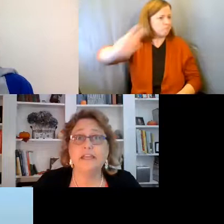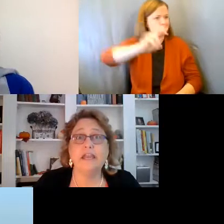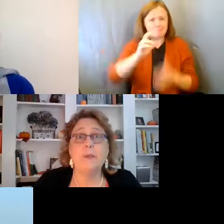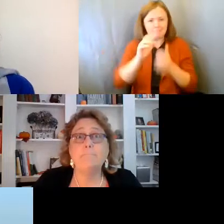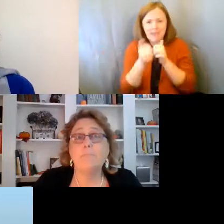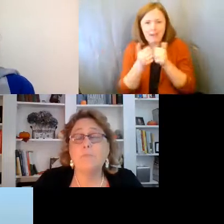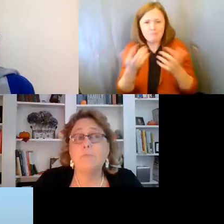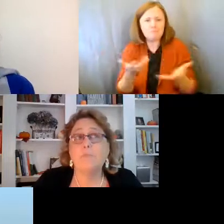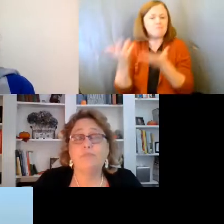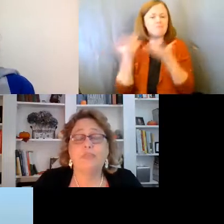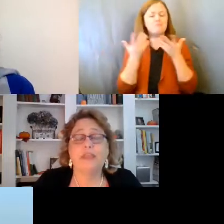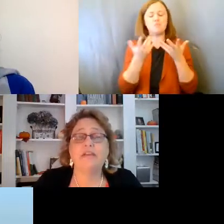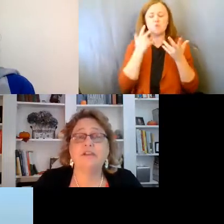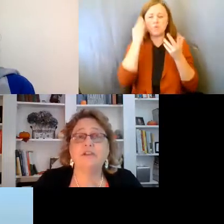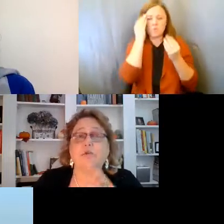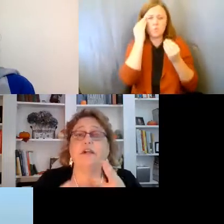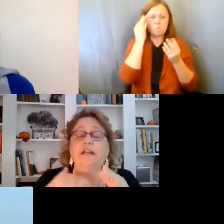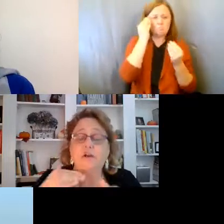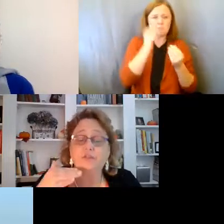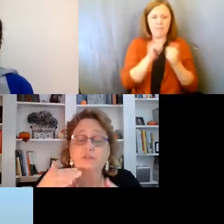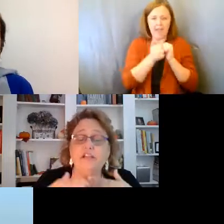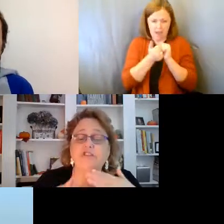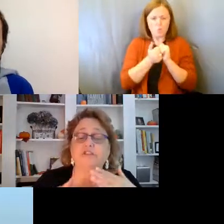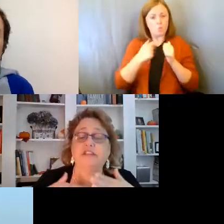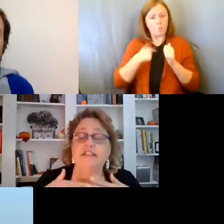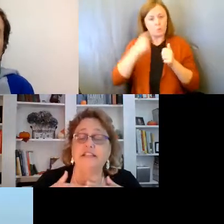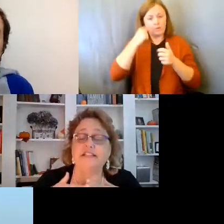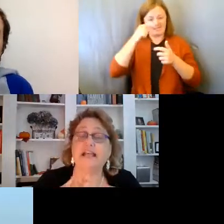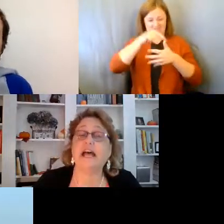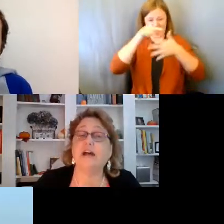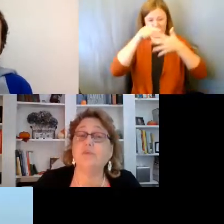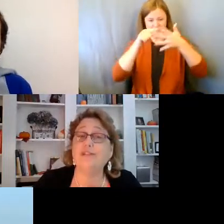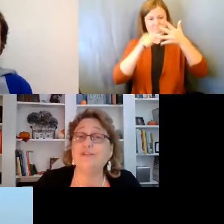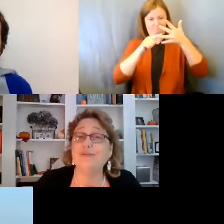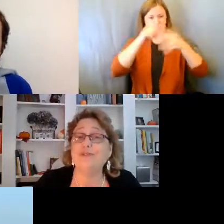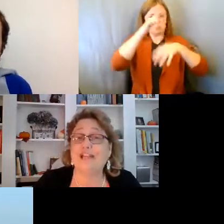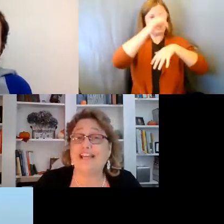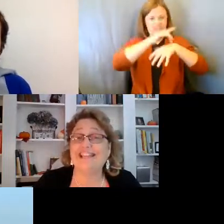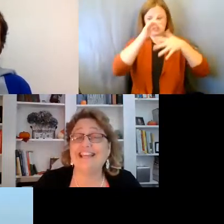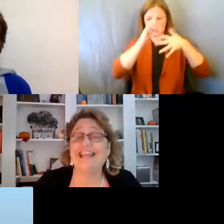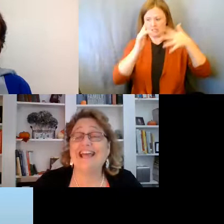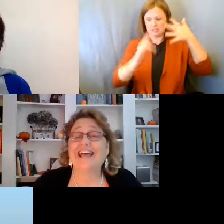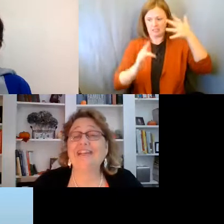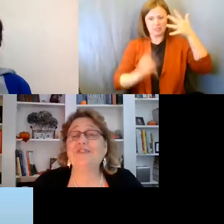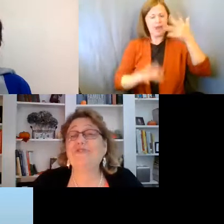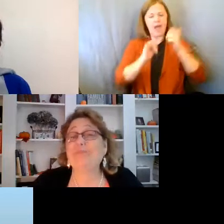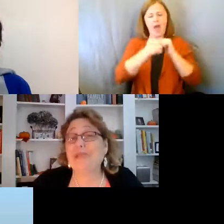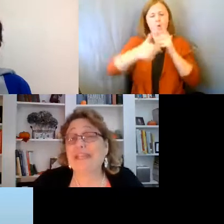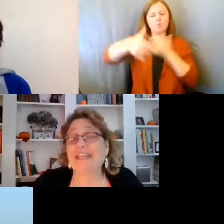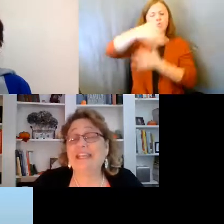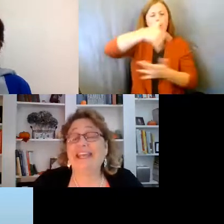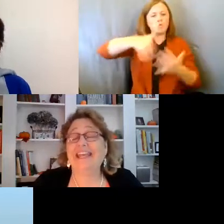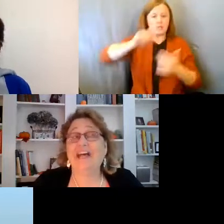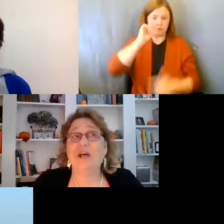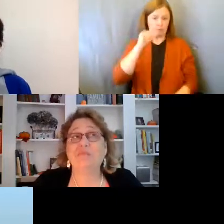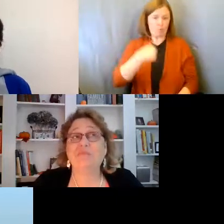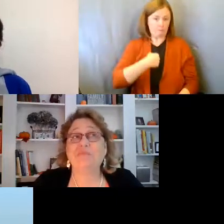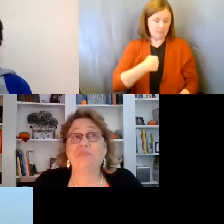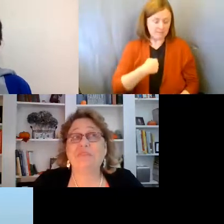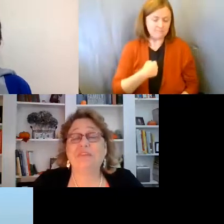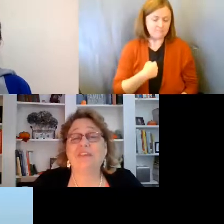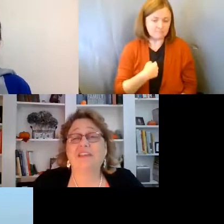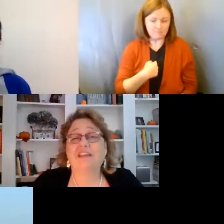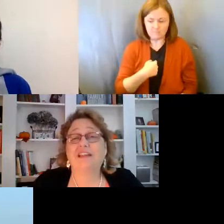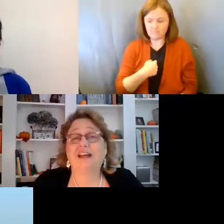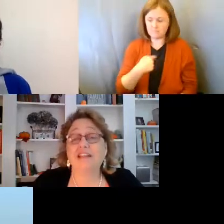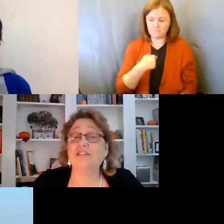Right. And so we're going to go through each of these things. How do we socialize? I know for me, um,